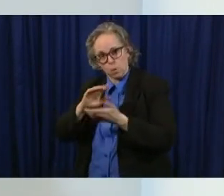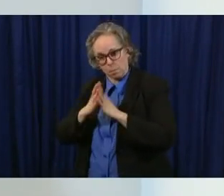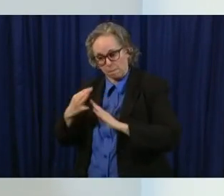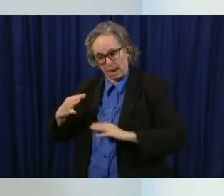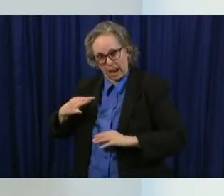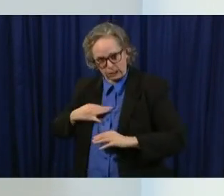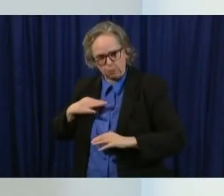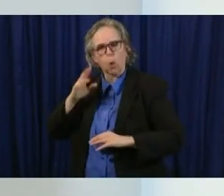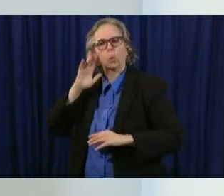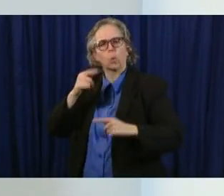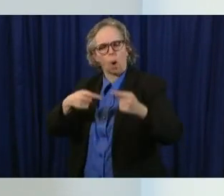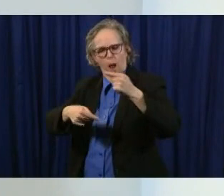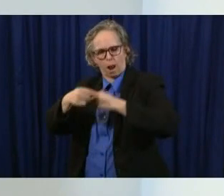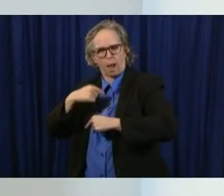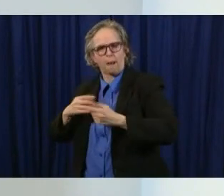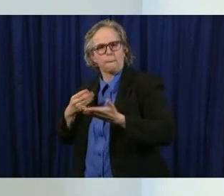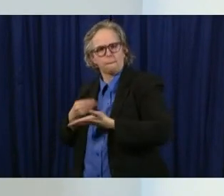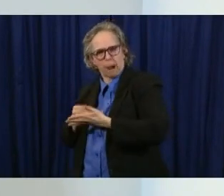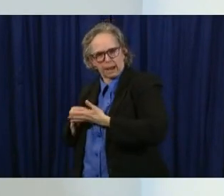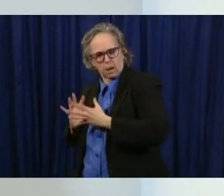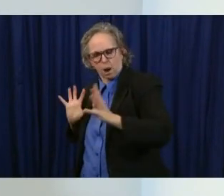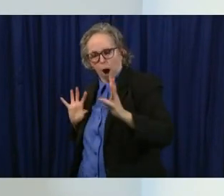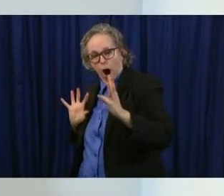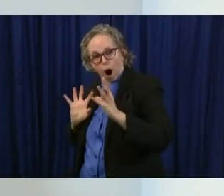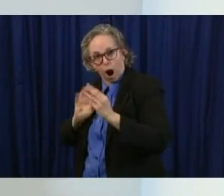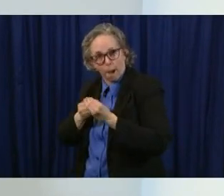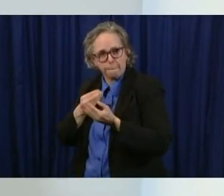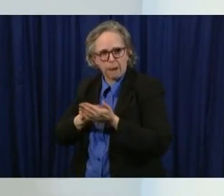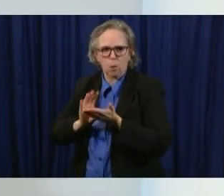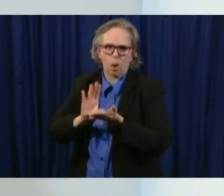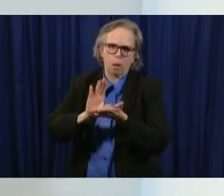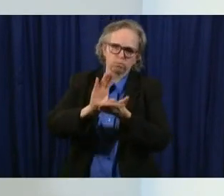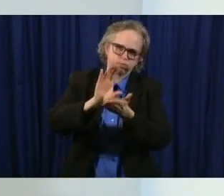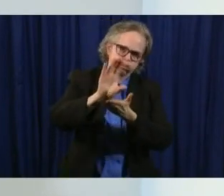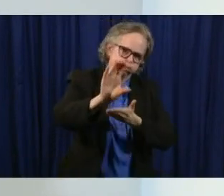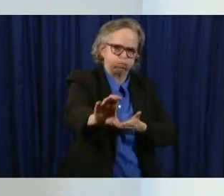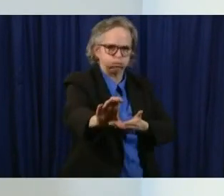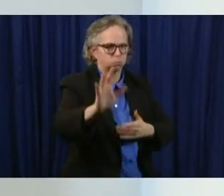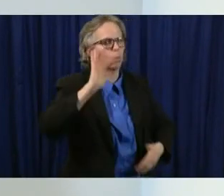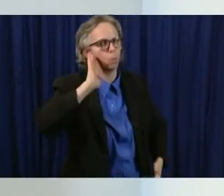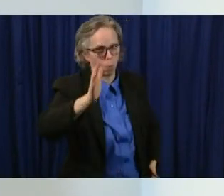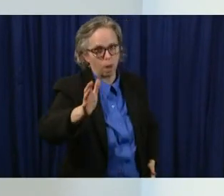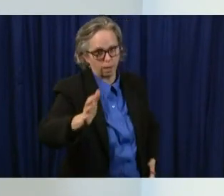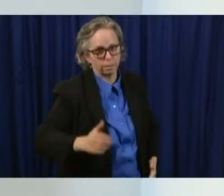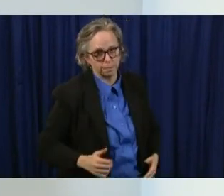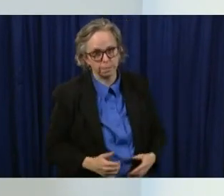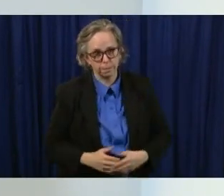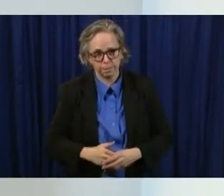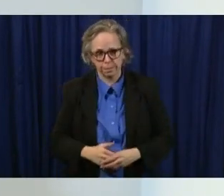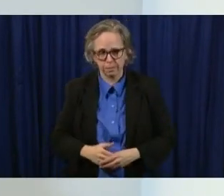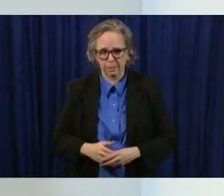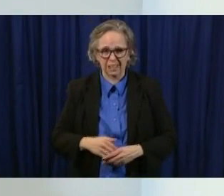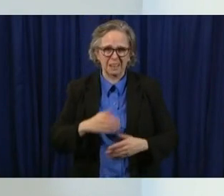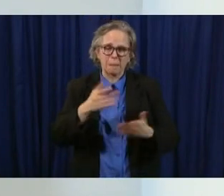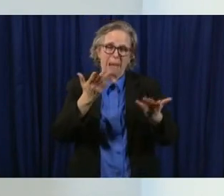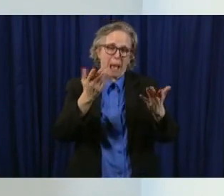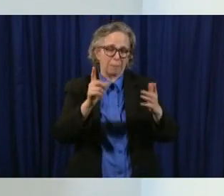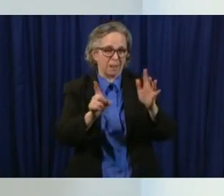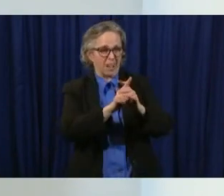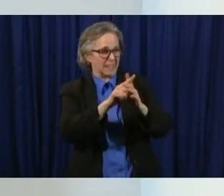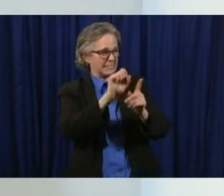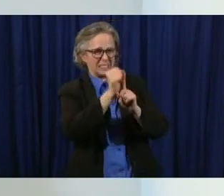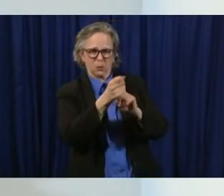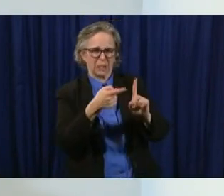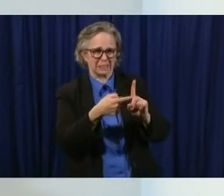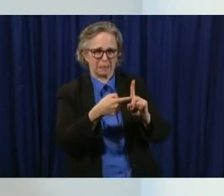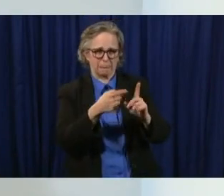the the the money that you're eligible for uh it's just in some circumstances it's taking longer than others if for example